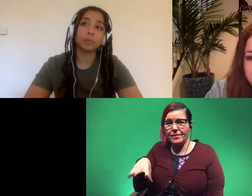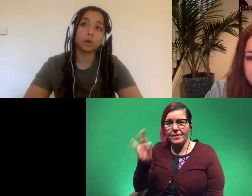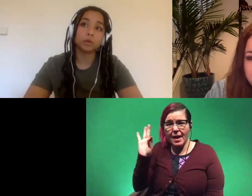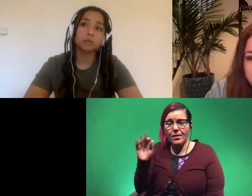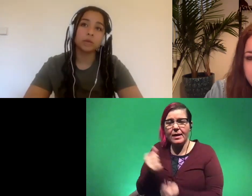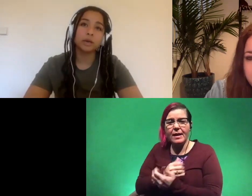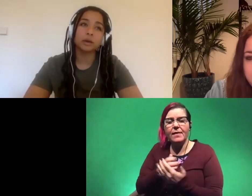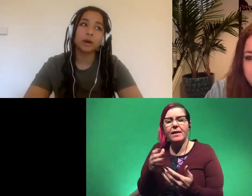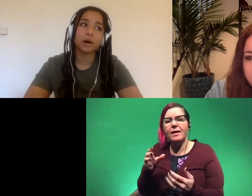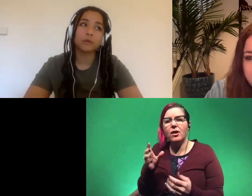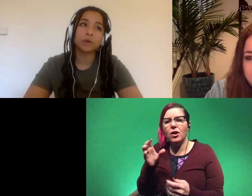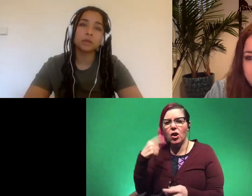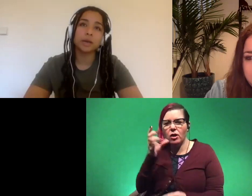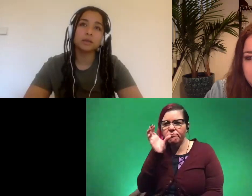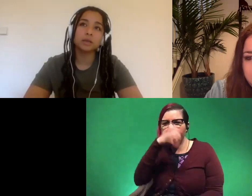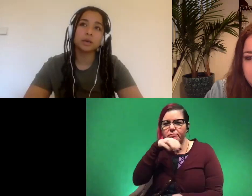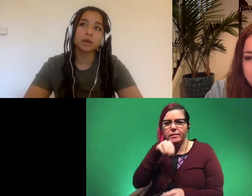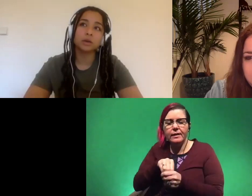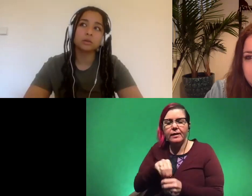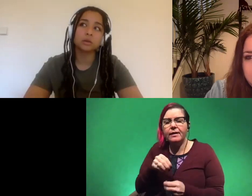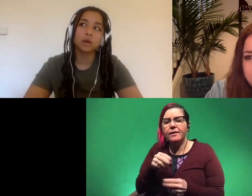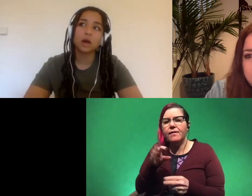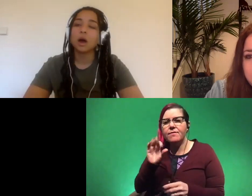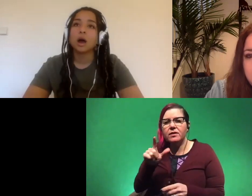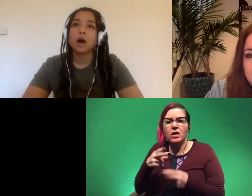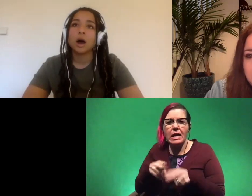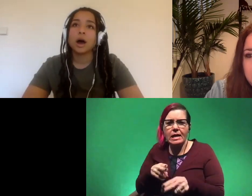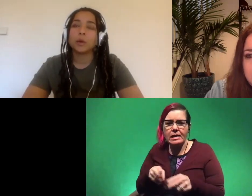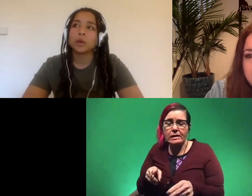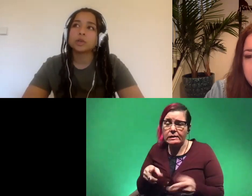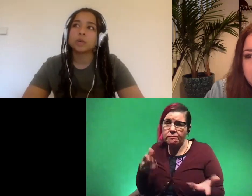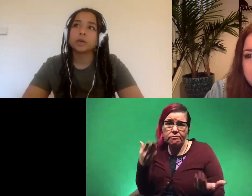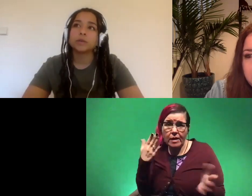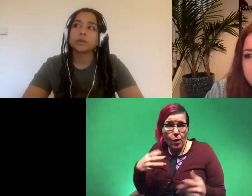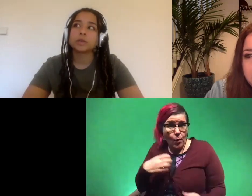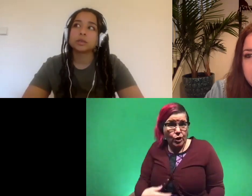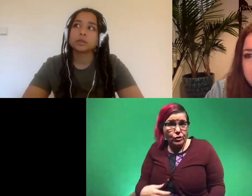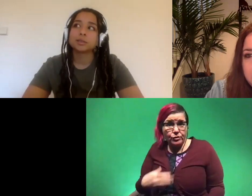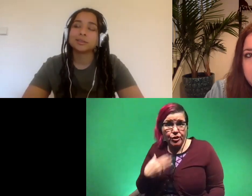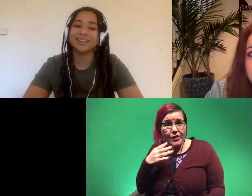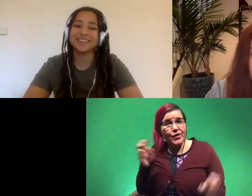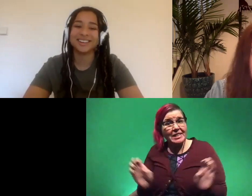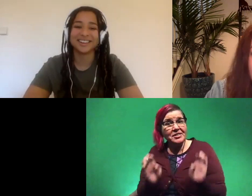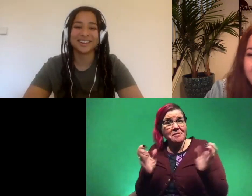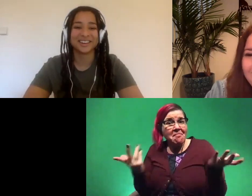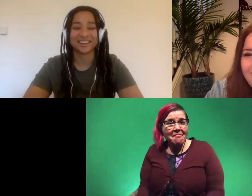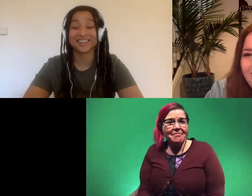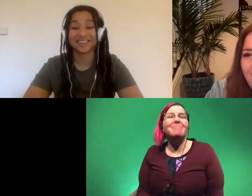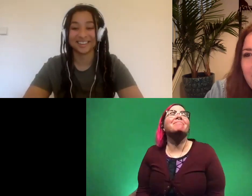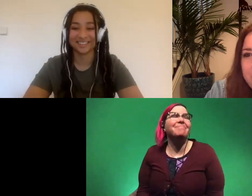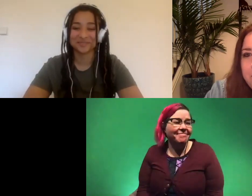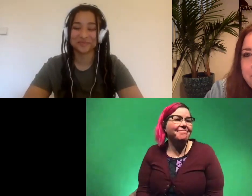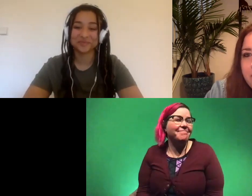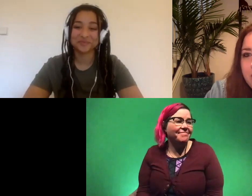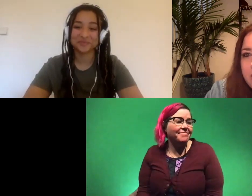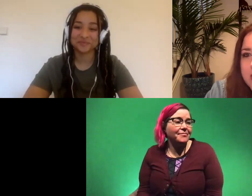abnormal in uh fossil eggs as i know uh i wish that'd be good for easter yeah